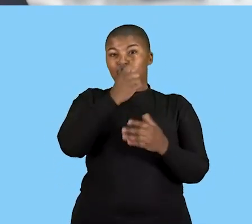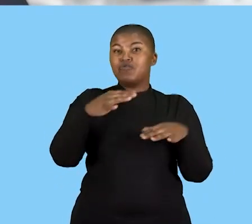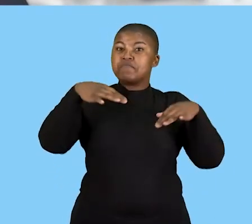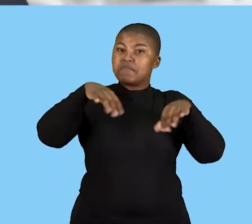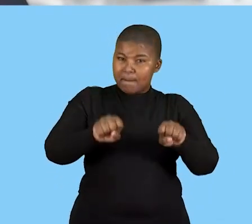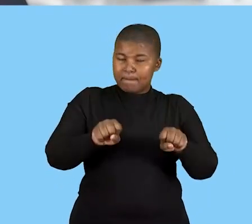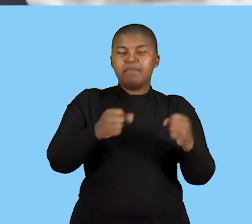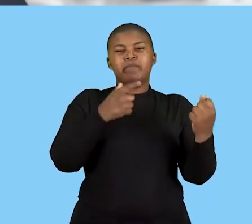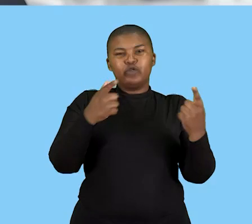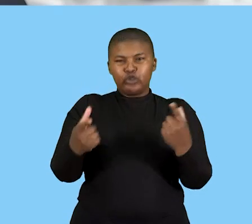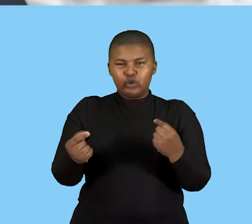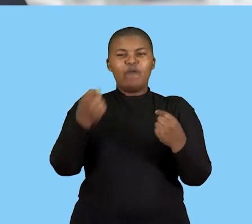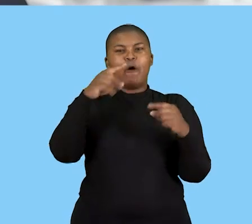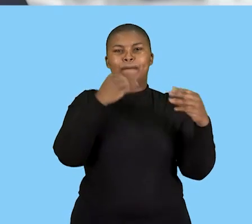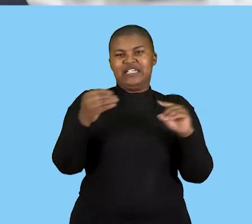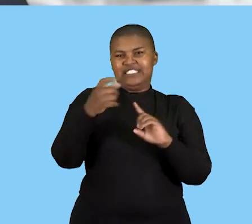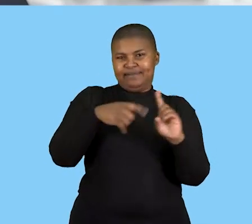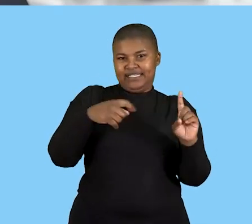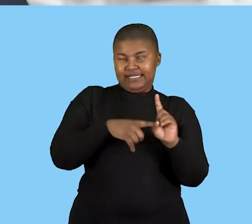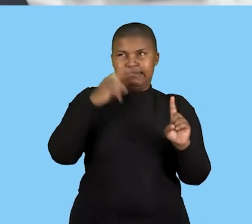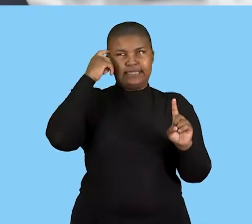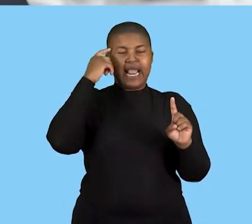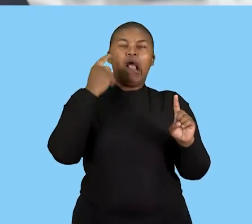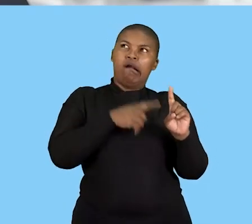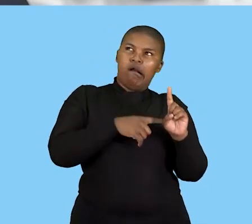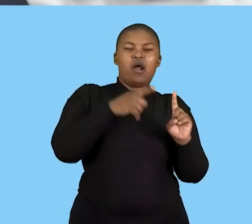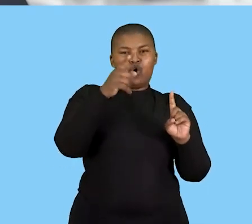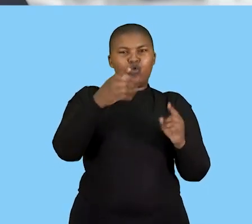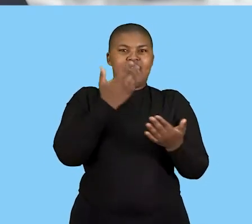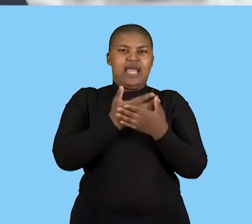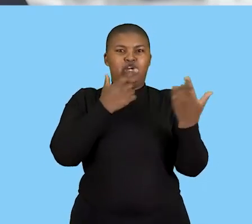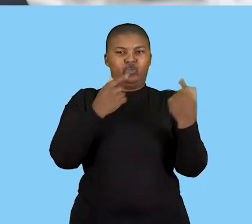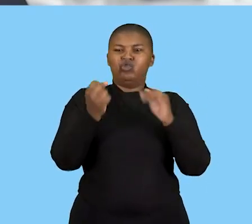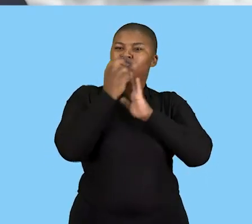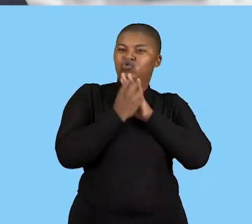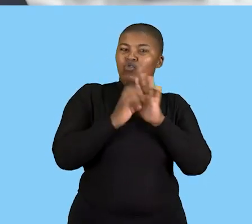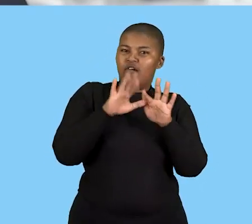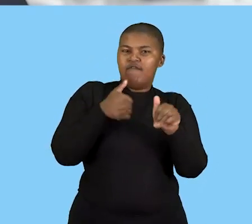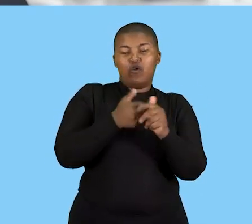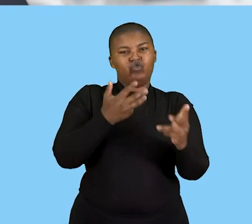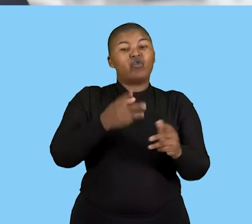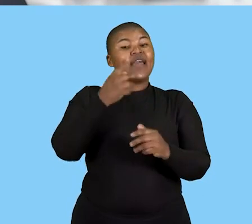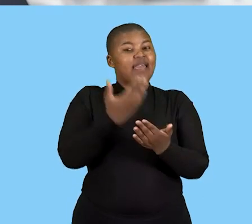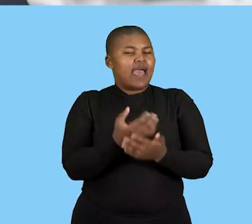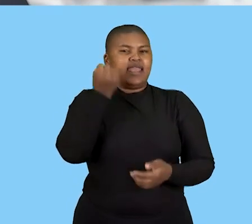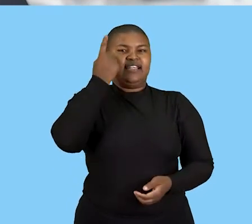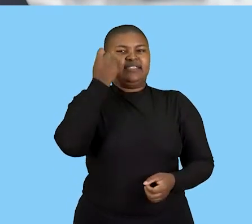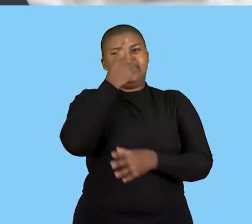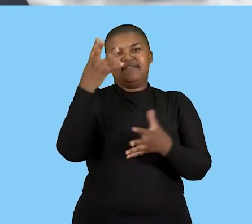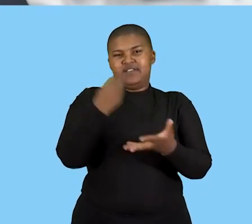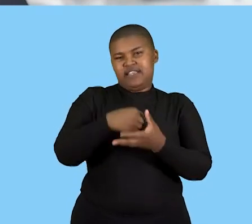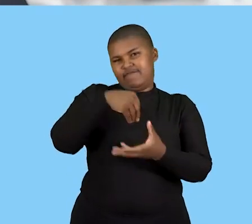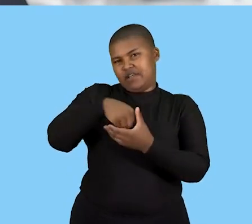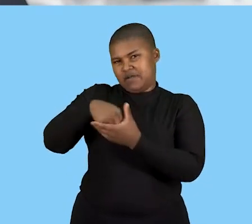of a businessman for you to be able to apply these principles correctly and for you to understand the content